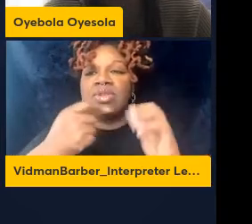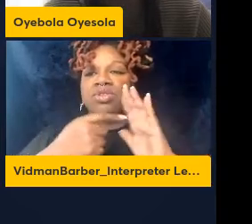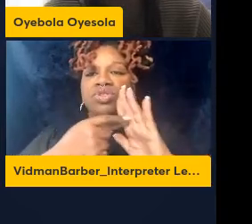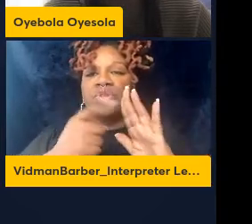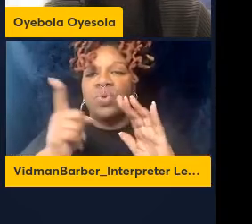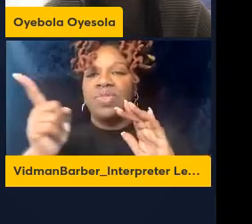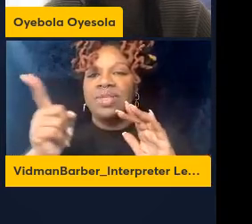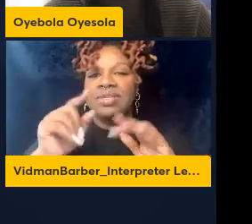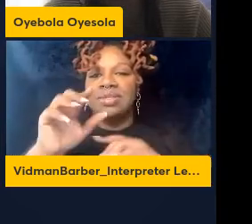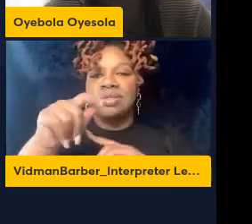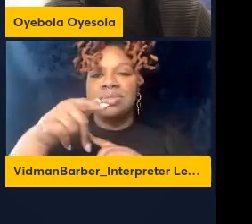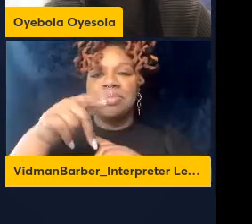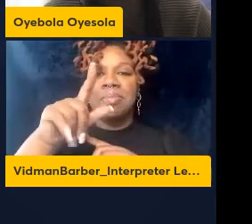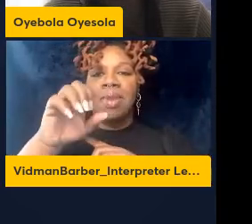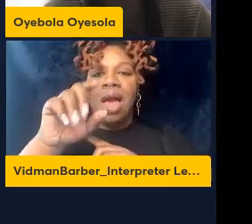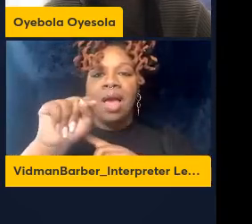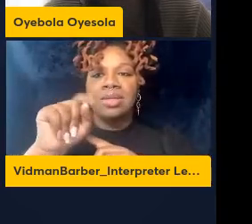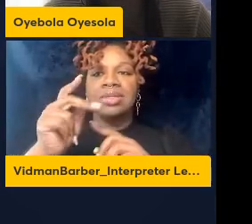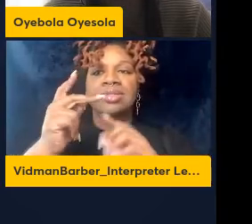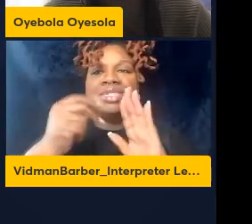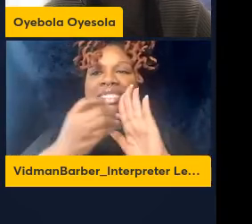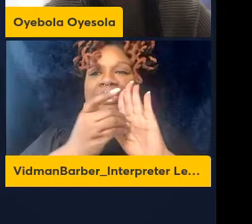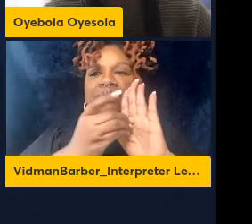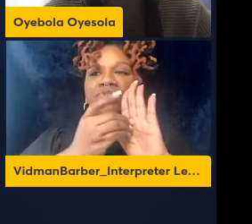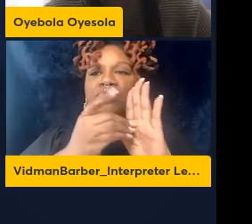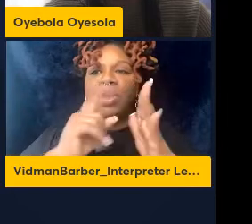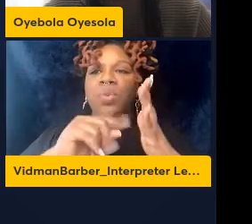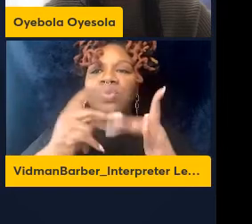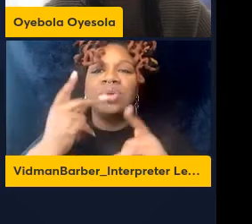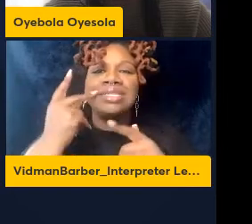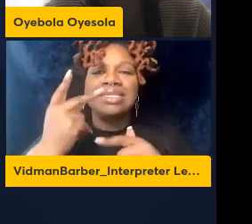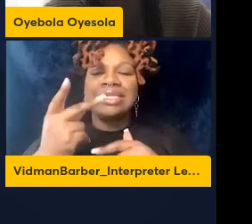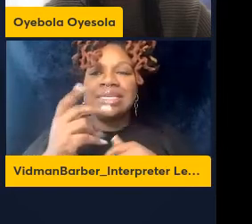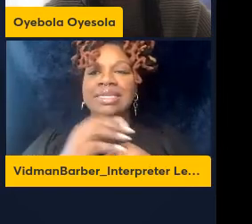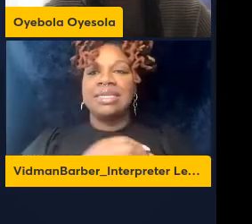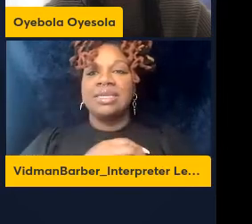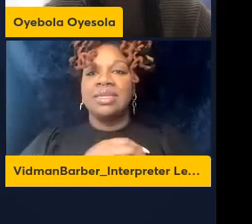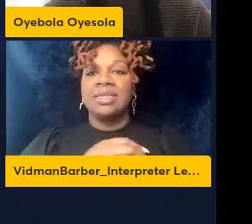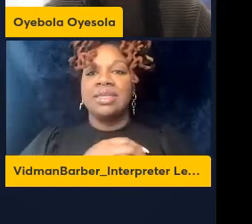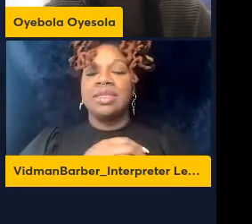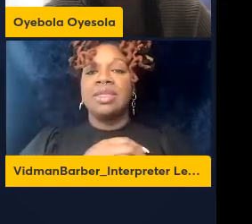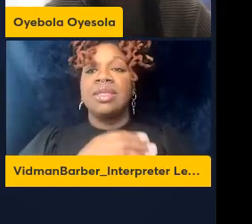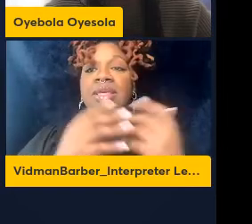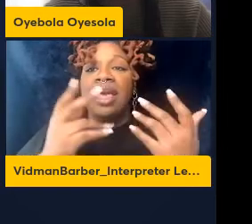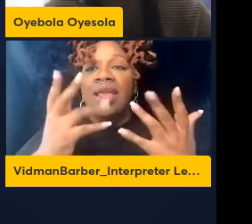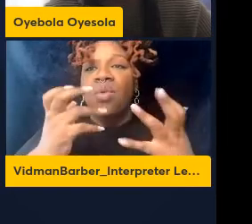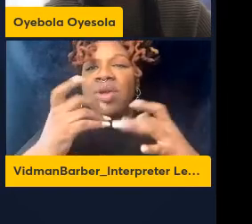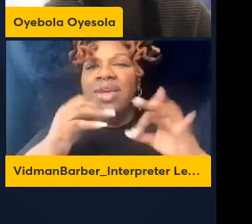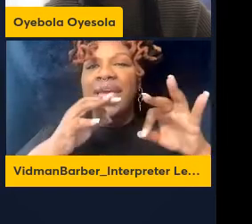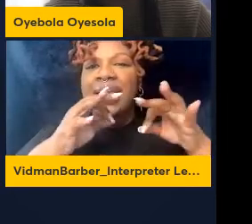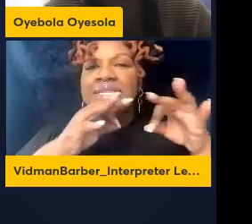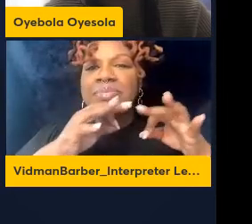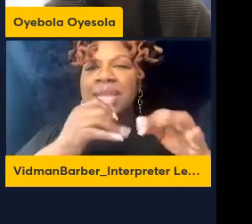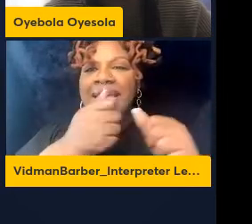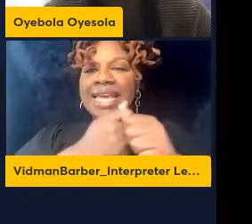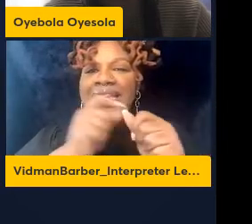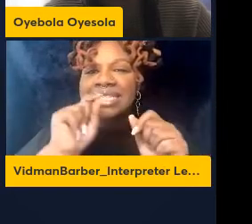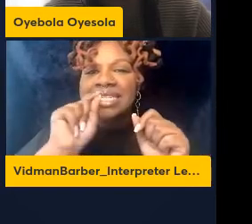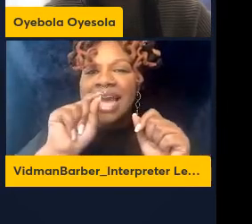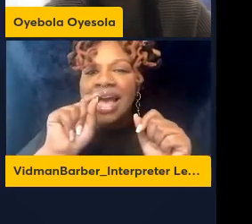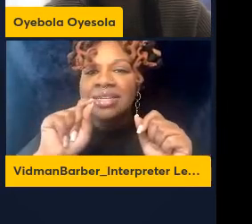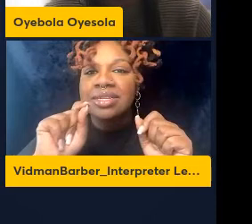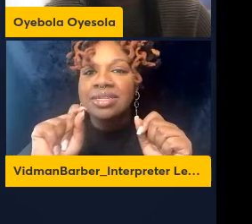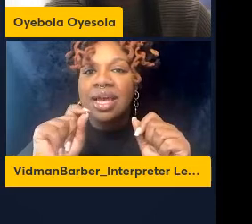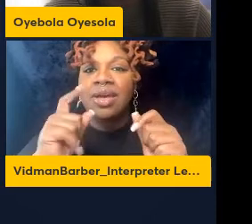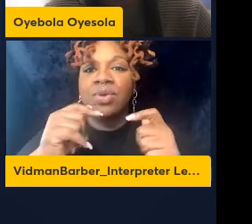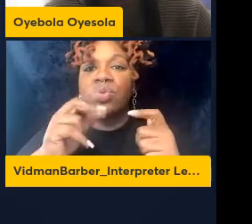what we see in the PBMC and just to explain each dot really refers